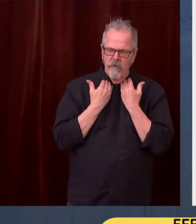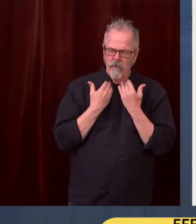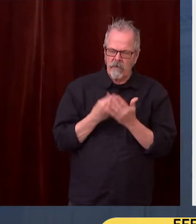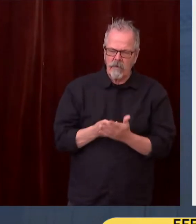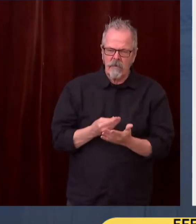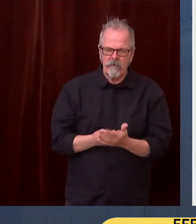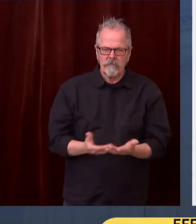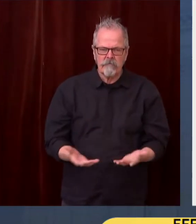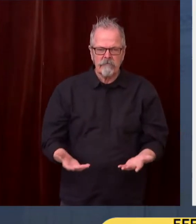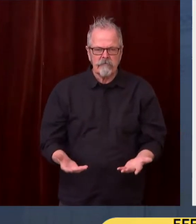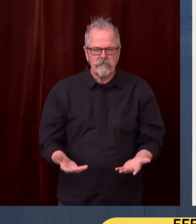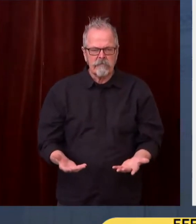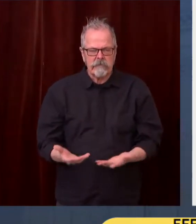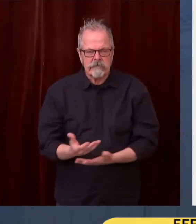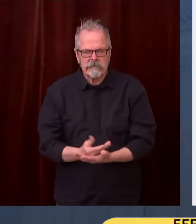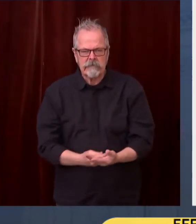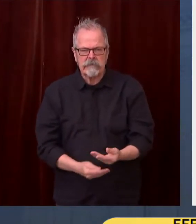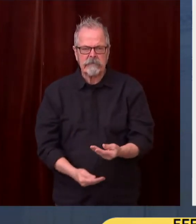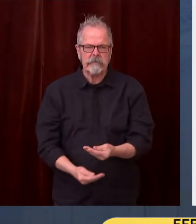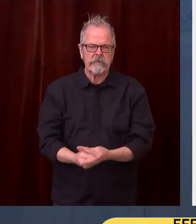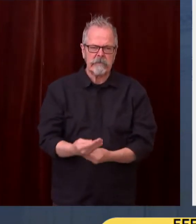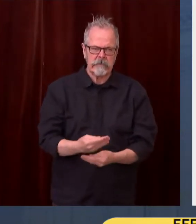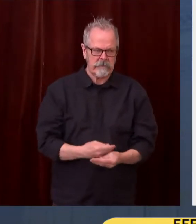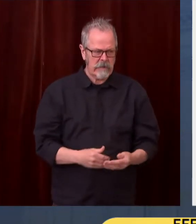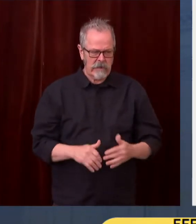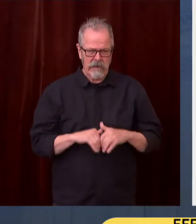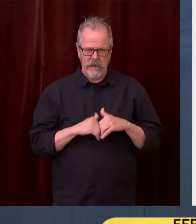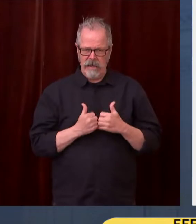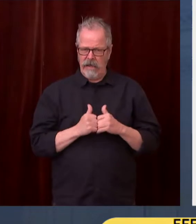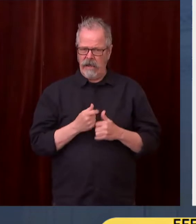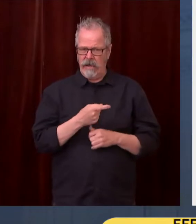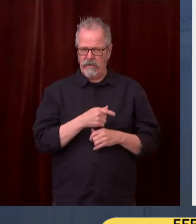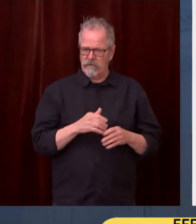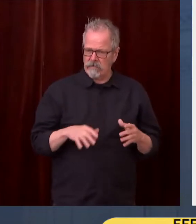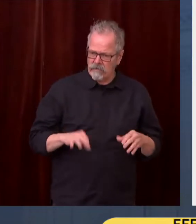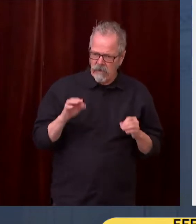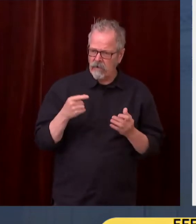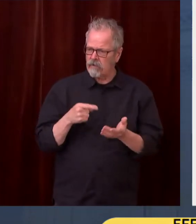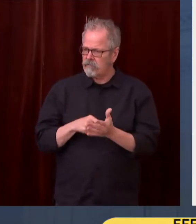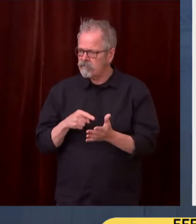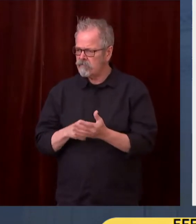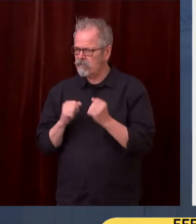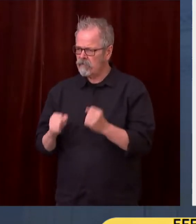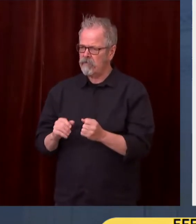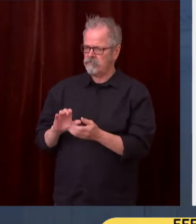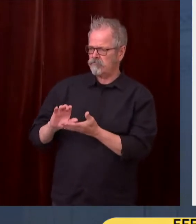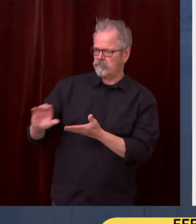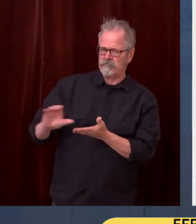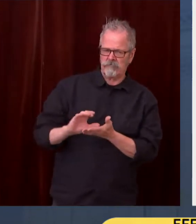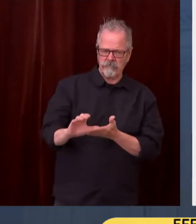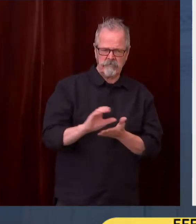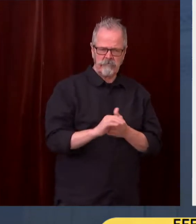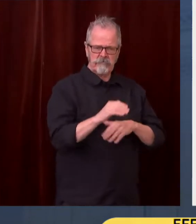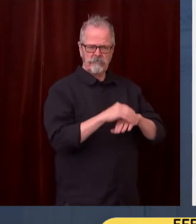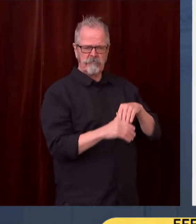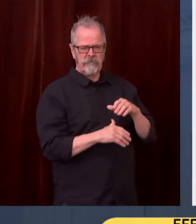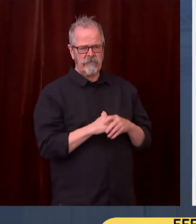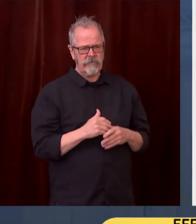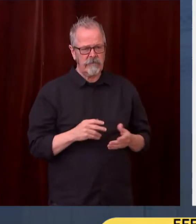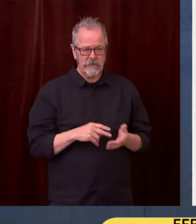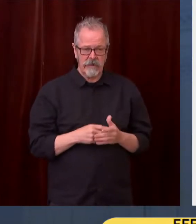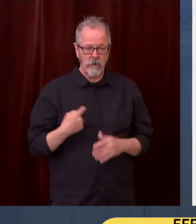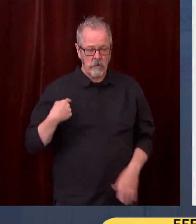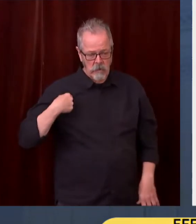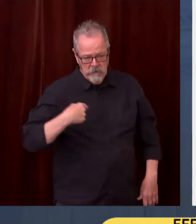now, more than ever, we must invest in affordable housing and shelter. Skagit County supports efforts